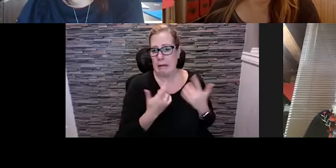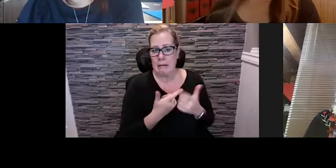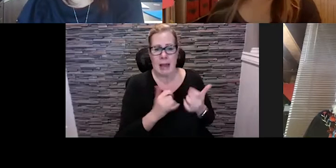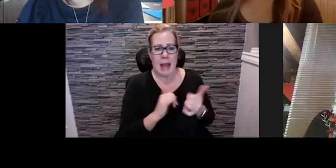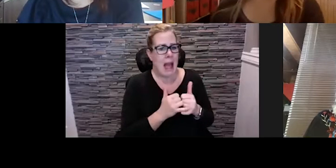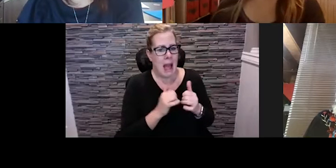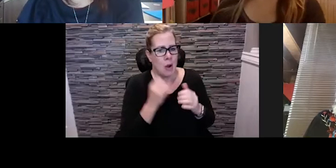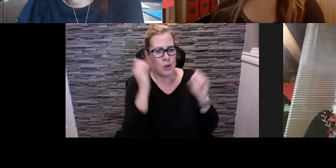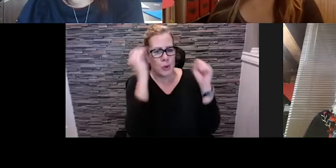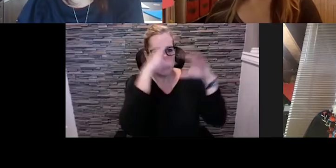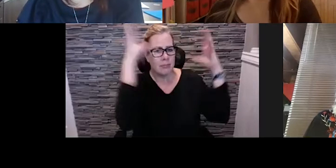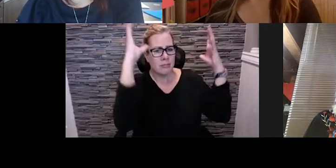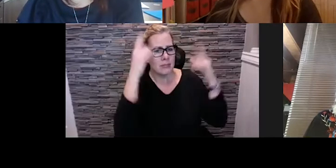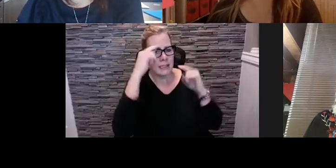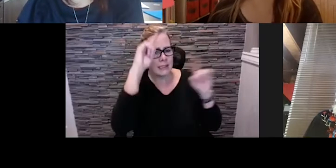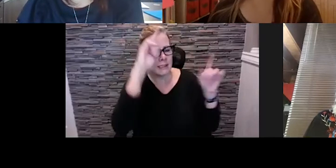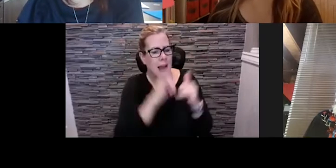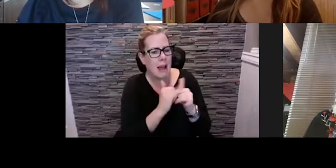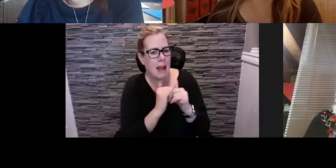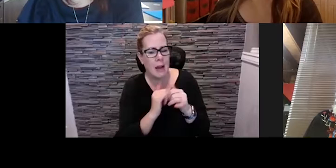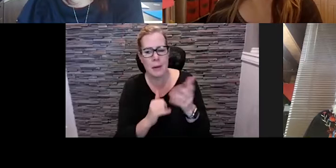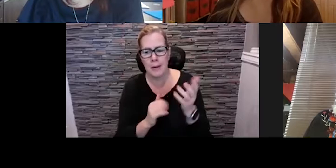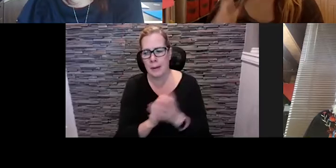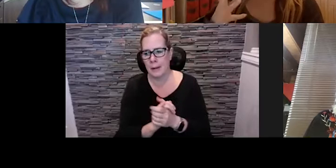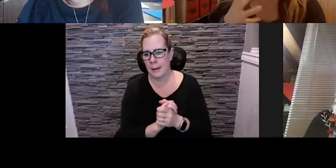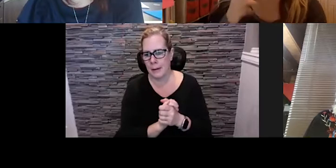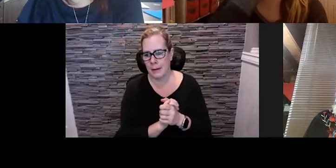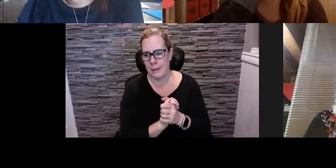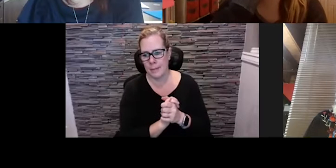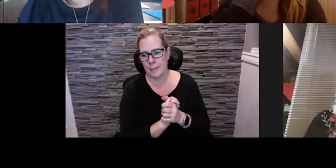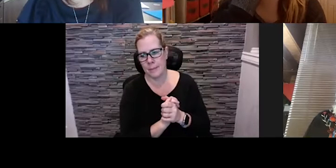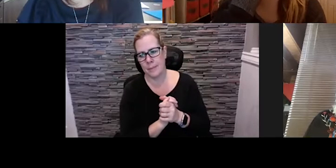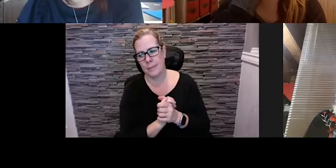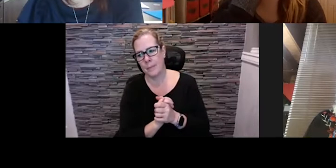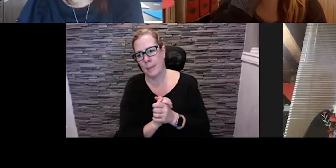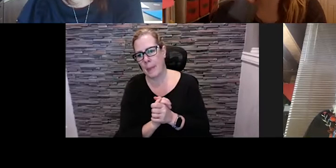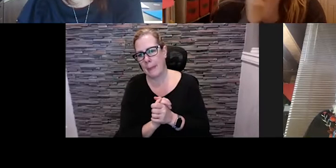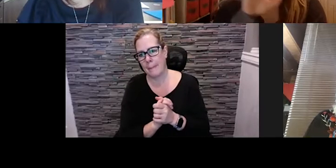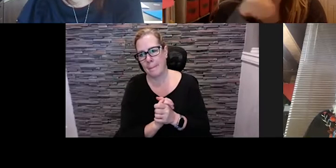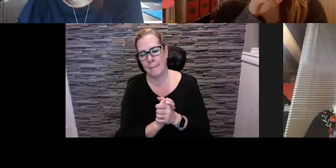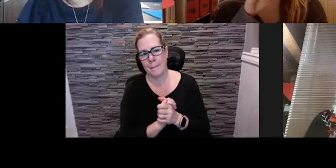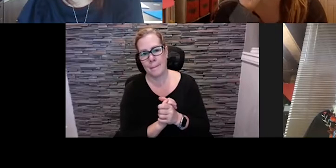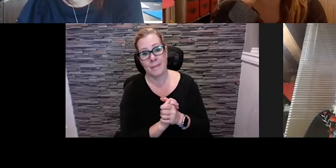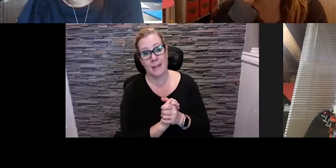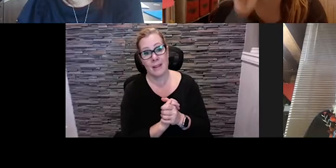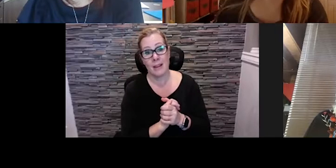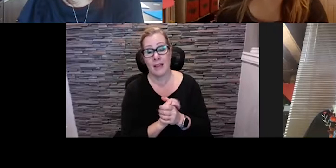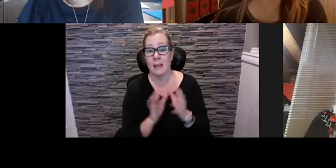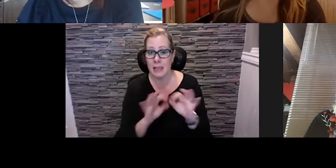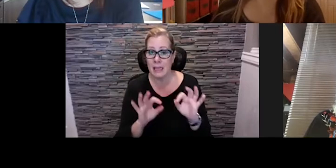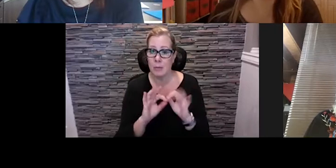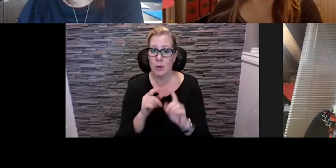Well, I think part of the value to me of being able to have this conversation